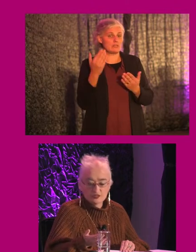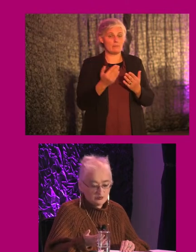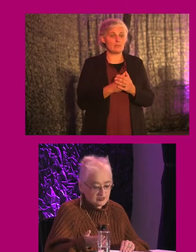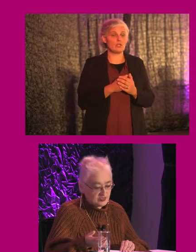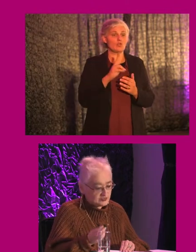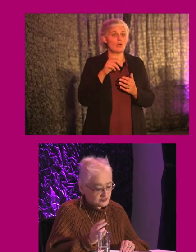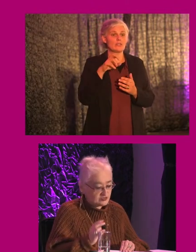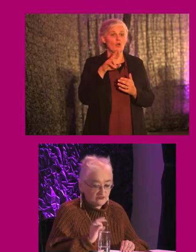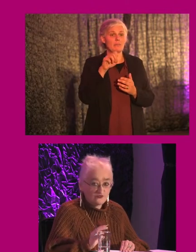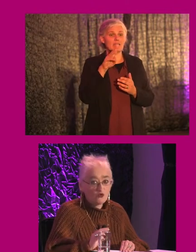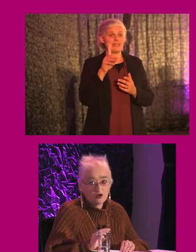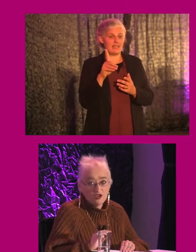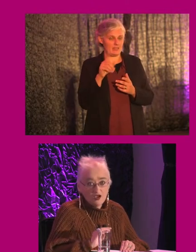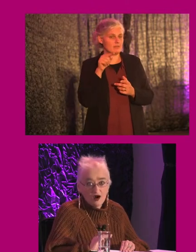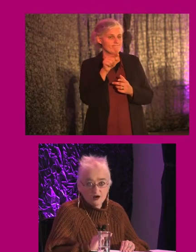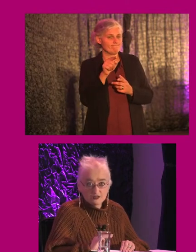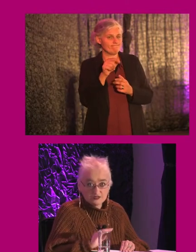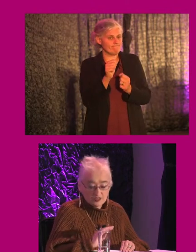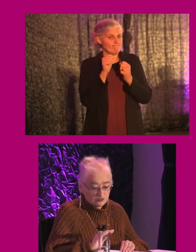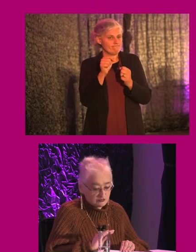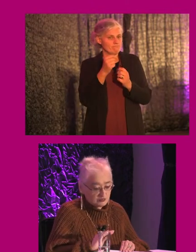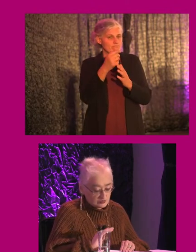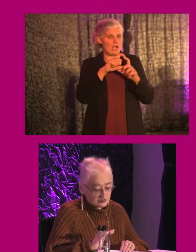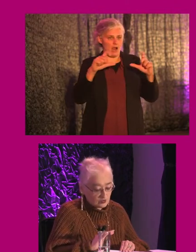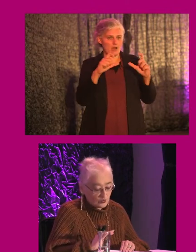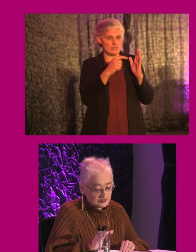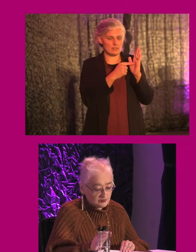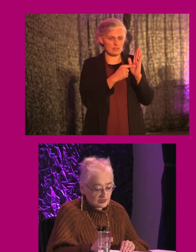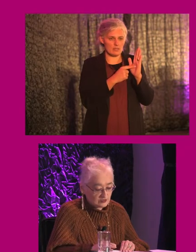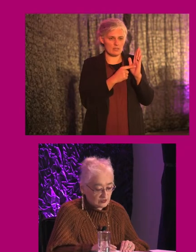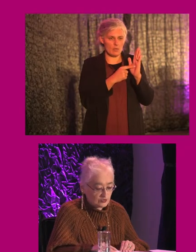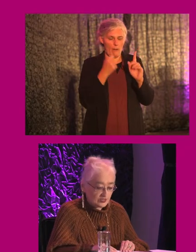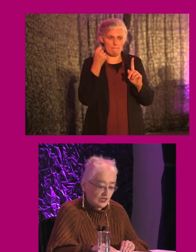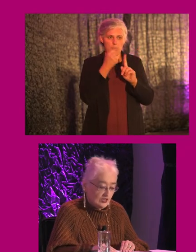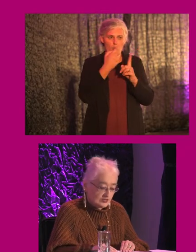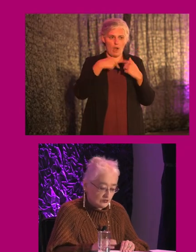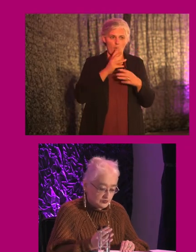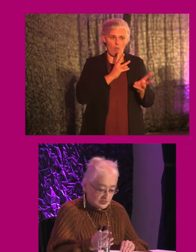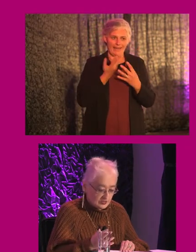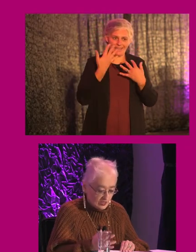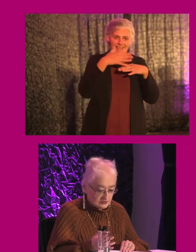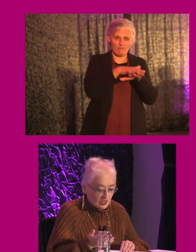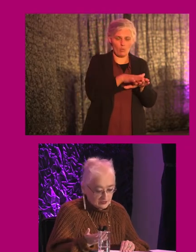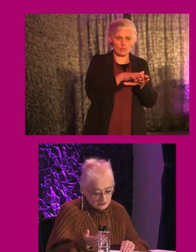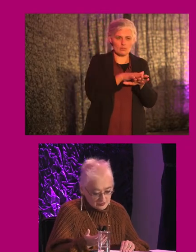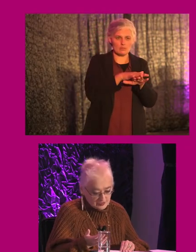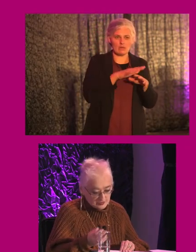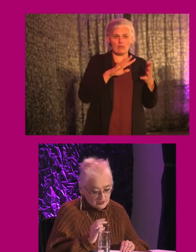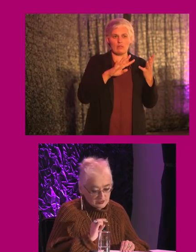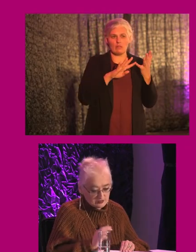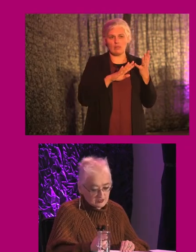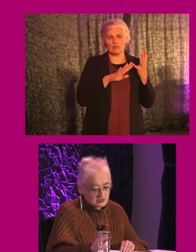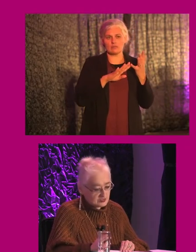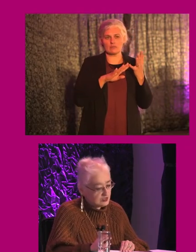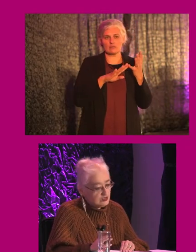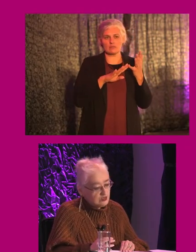the UNCRPD, there's particularly four articles that would quite impact on our work, and that would be 9, which is accessibility,